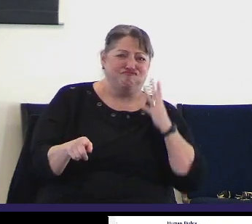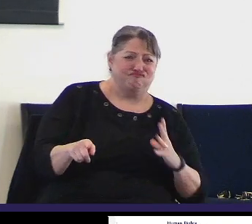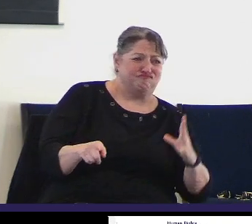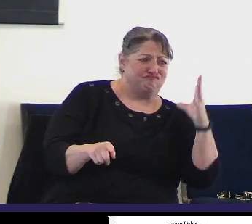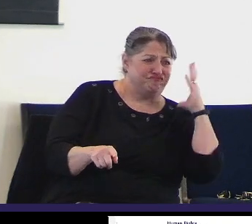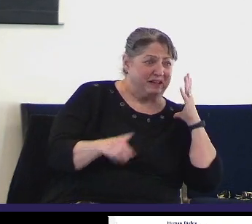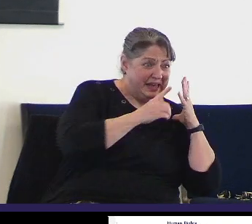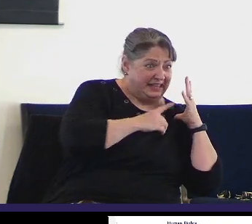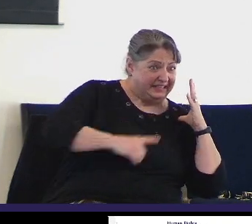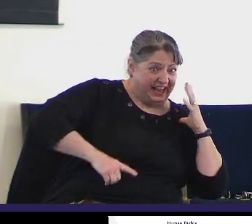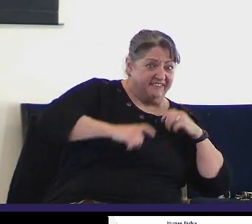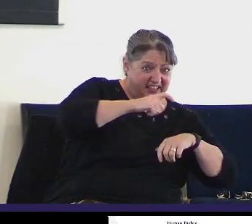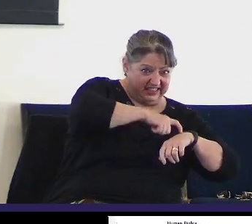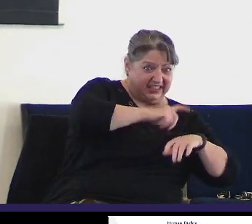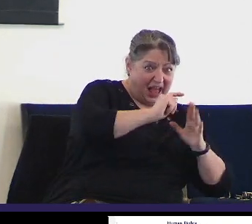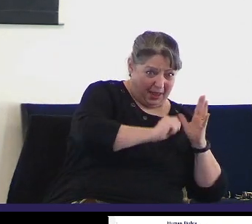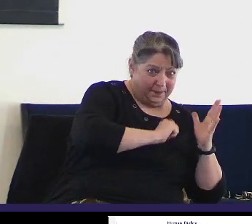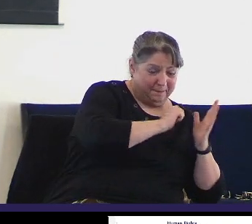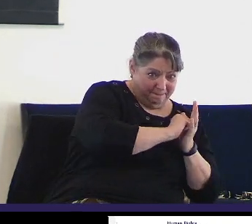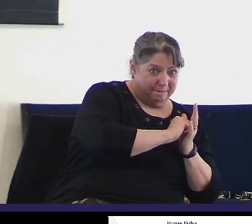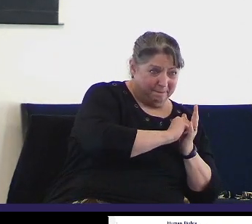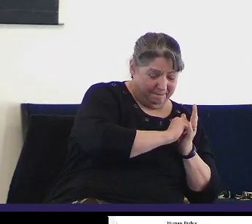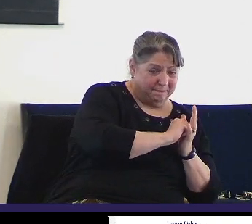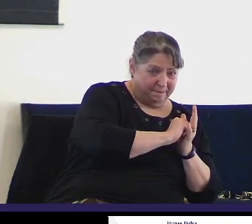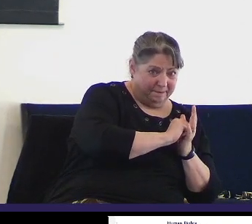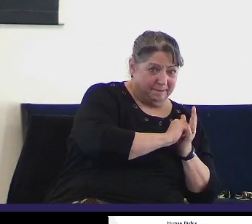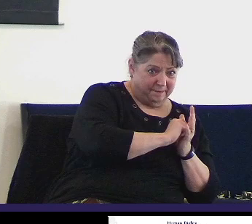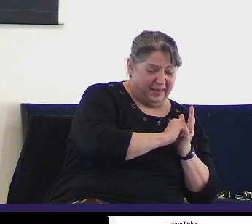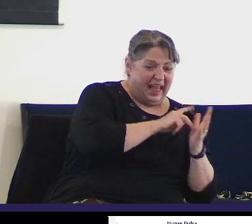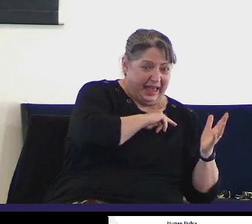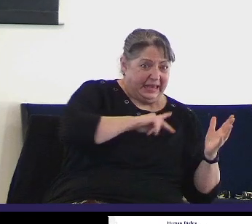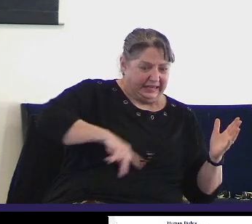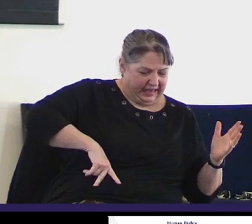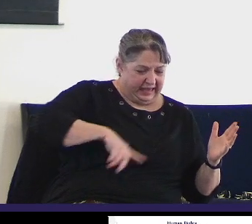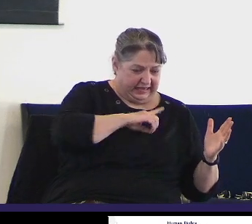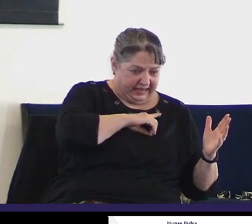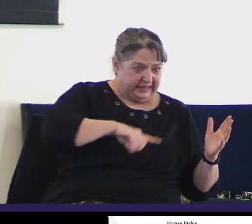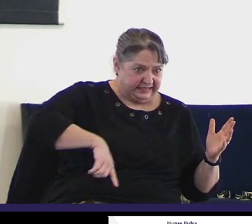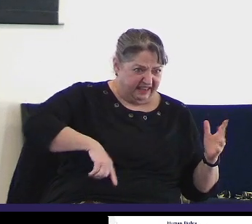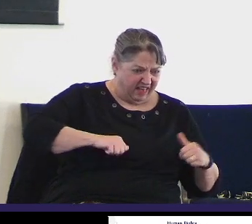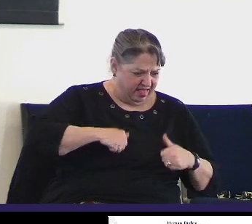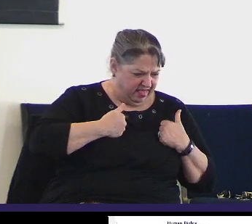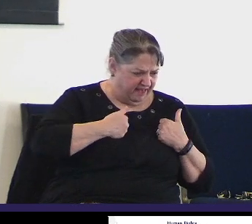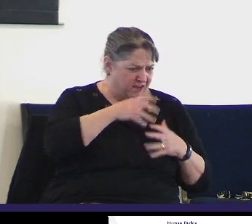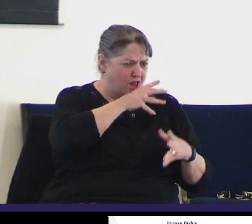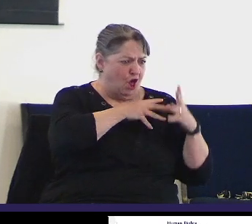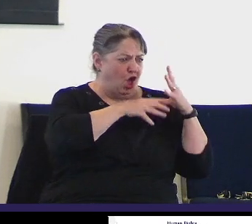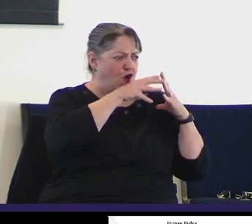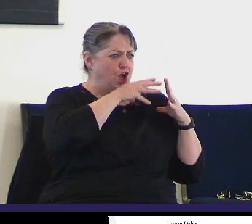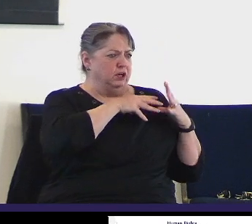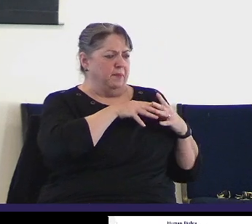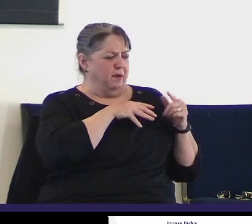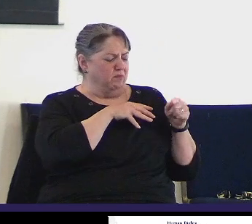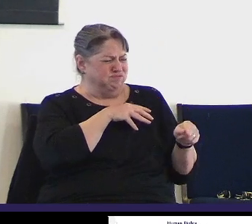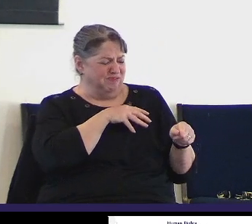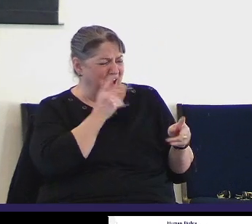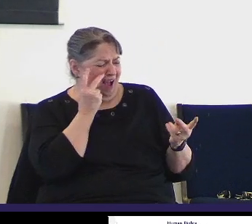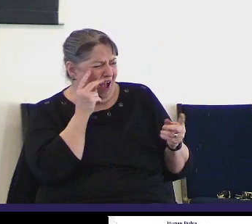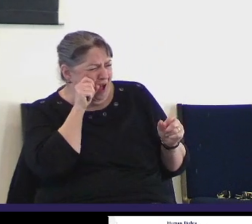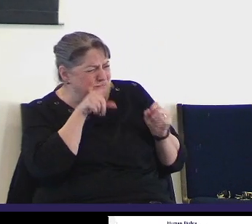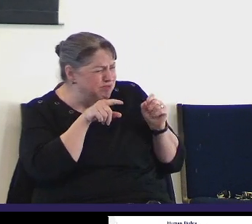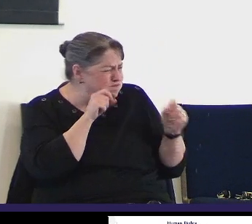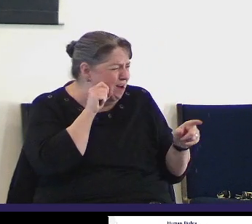was a lot happening in that day. There was a lot happening during his time. A lot that would stimulate or gave reason to